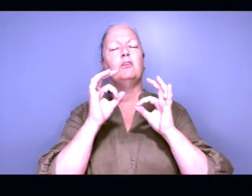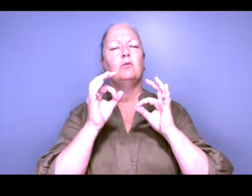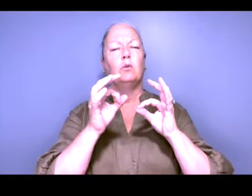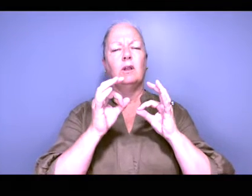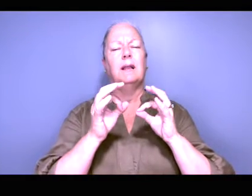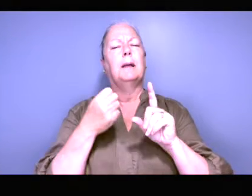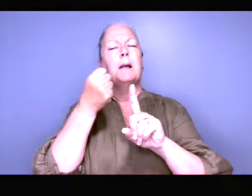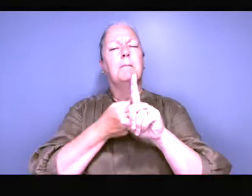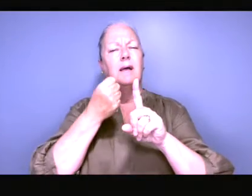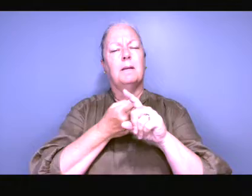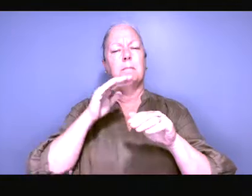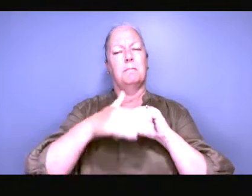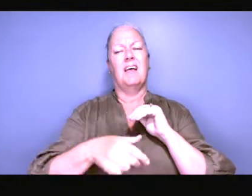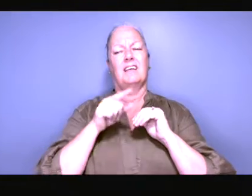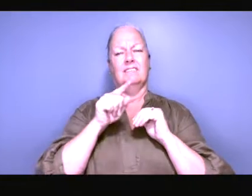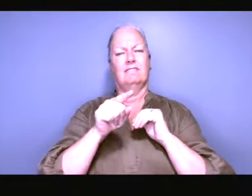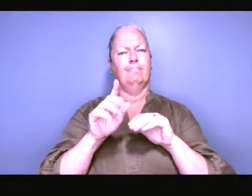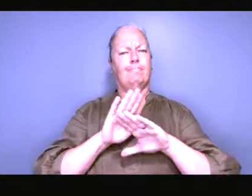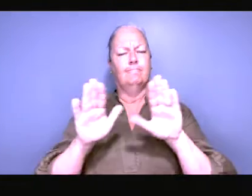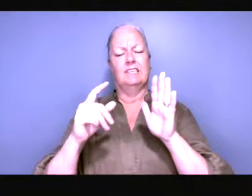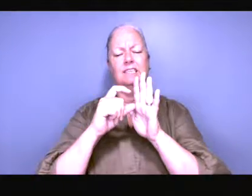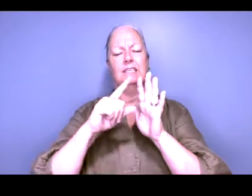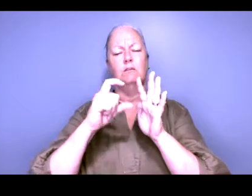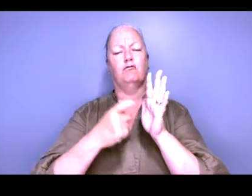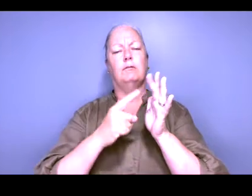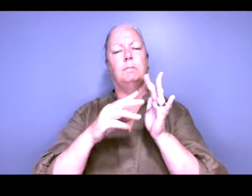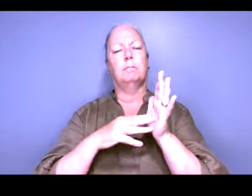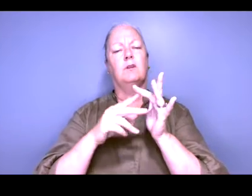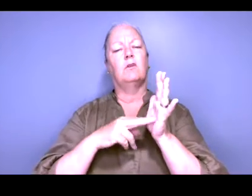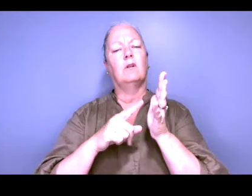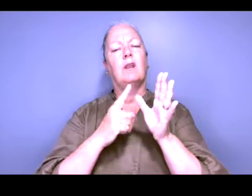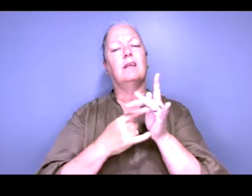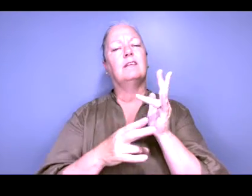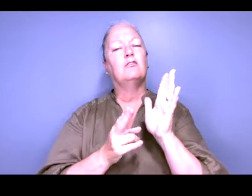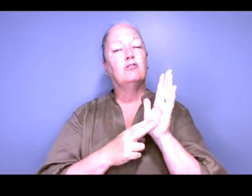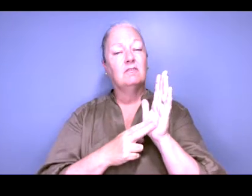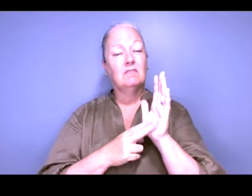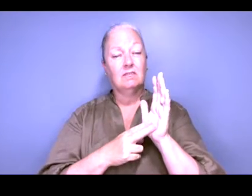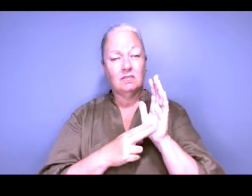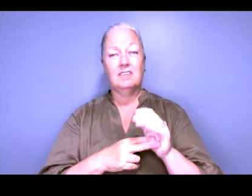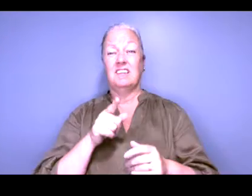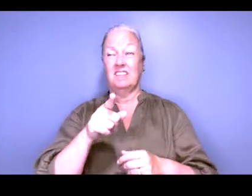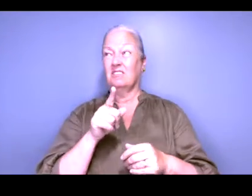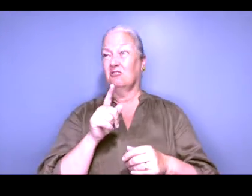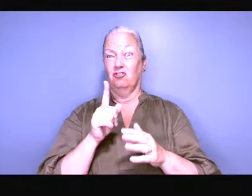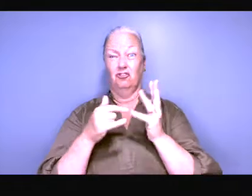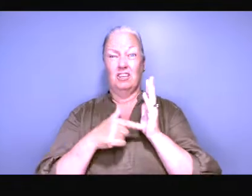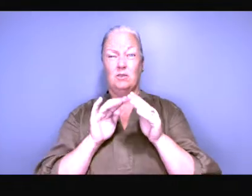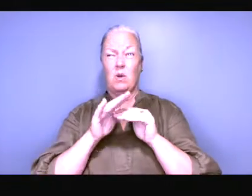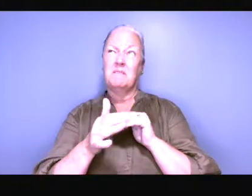you spearheaded the decriminalization campaign as a legal activist could you tell me a little bit about the legislation itself